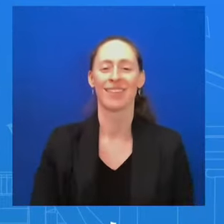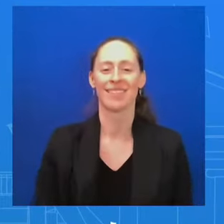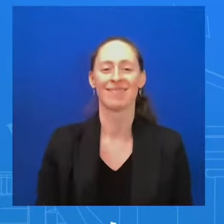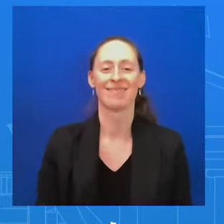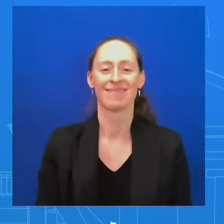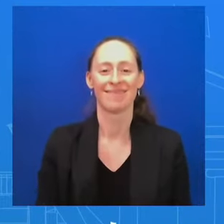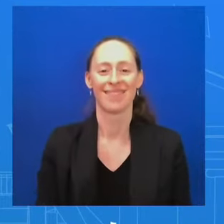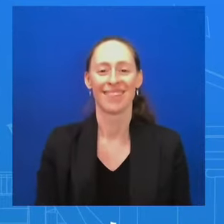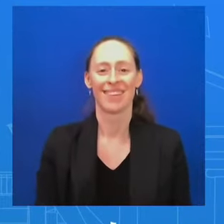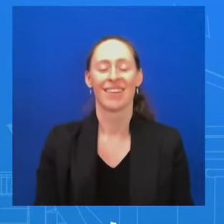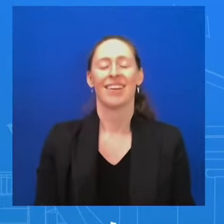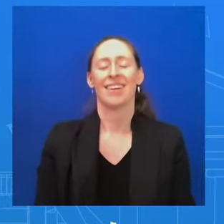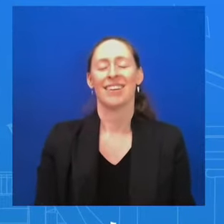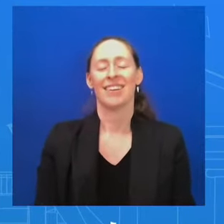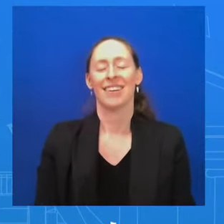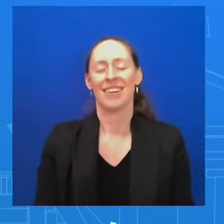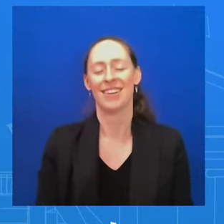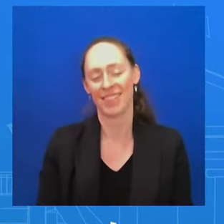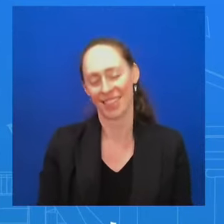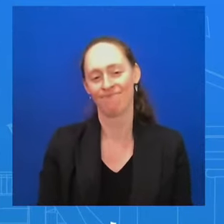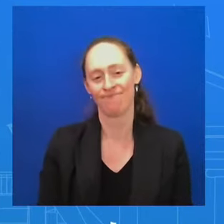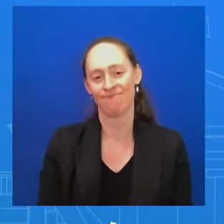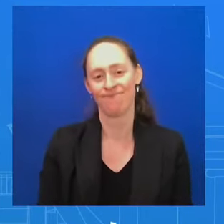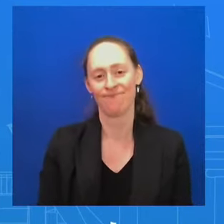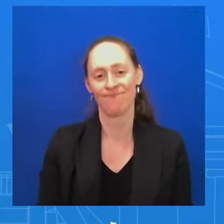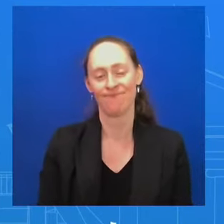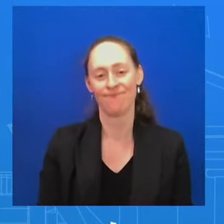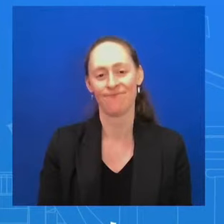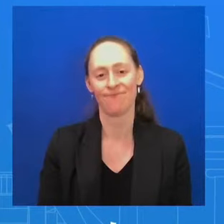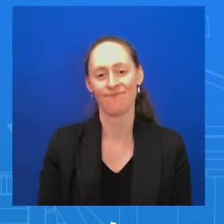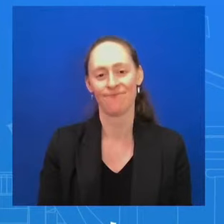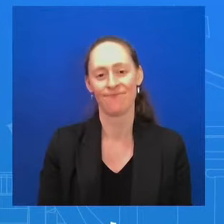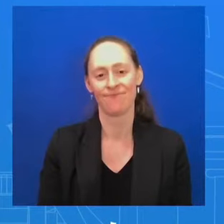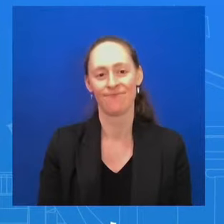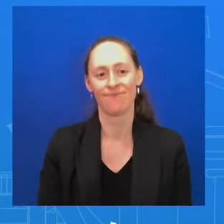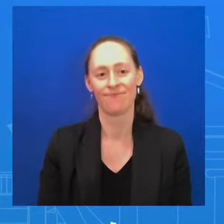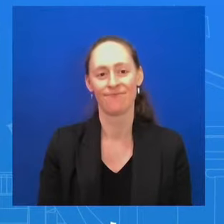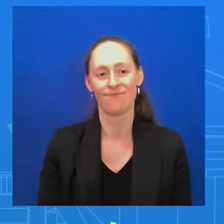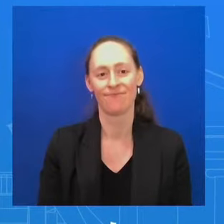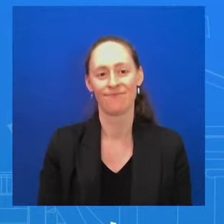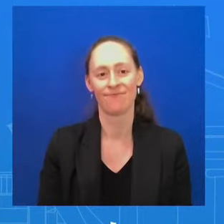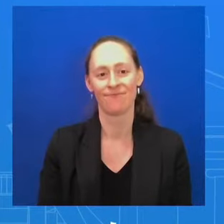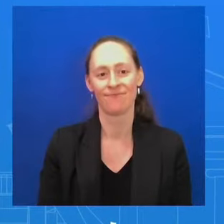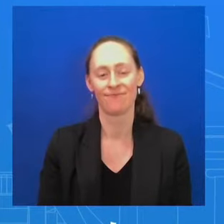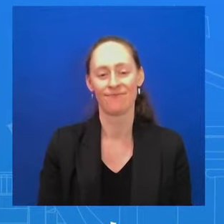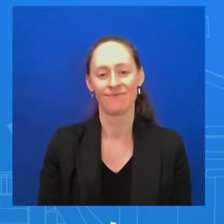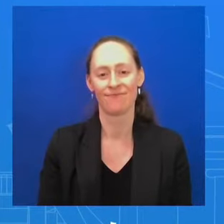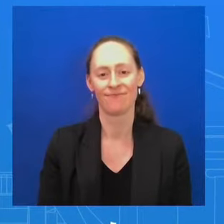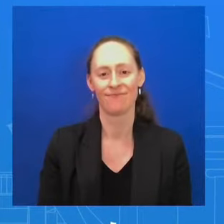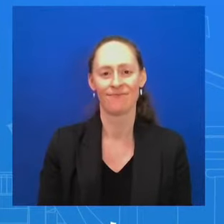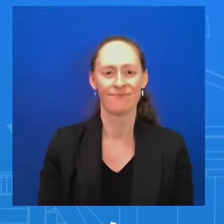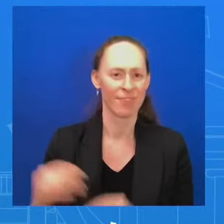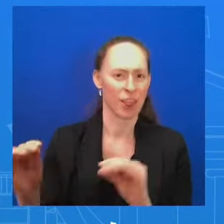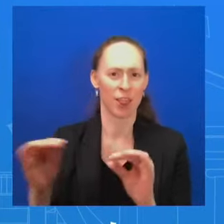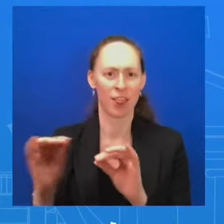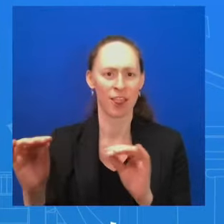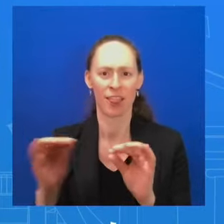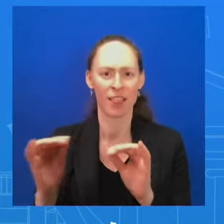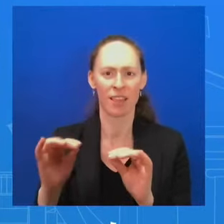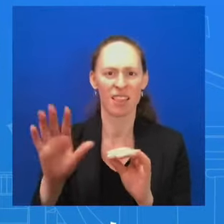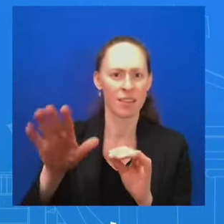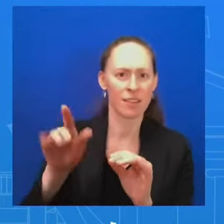I'm screaming. Before the call or after the call, as the White House briefed lawmakers on Capitol Hill about this